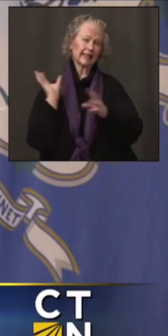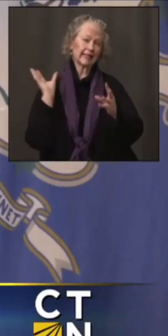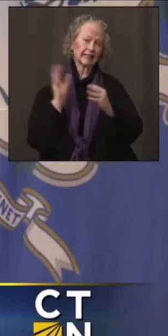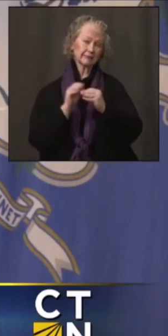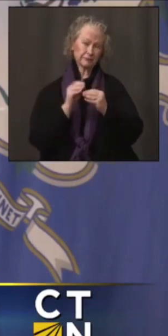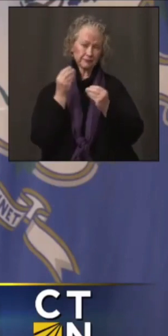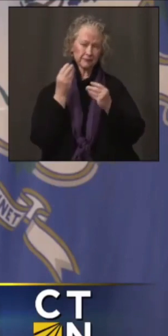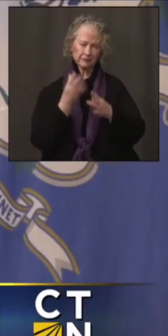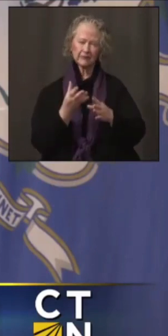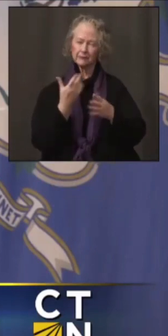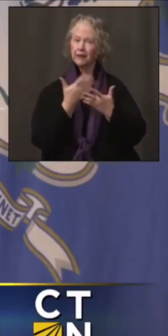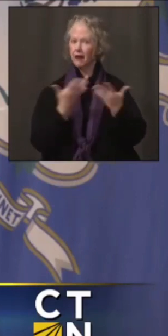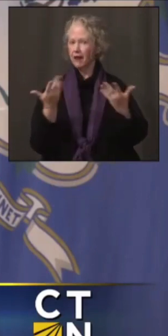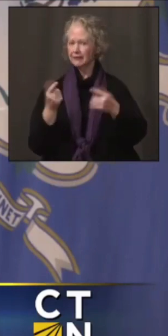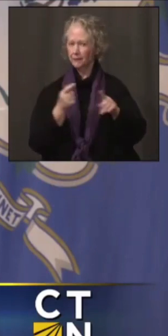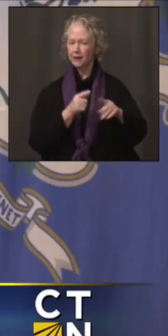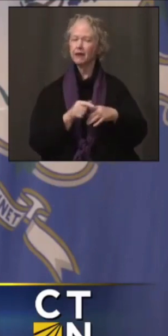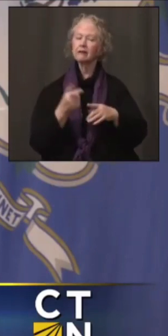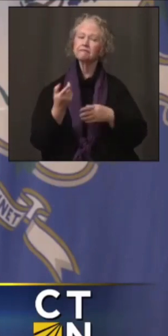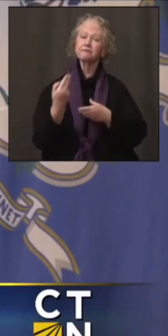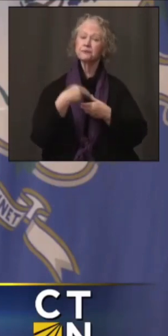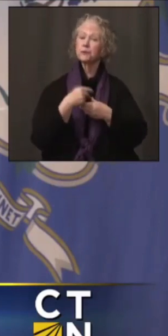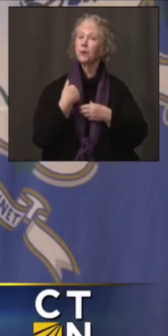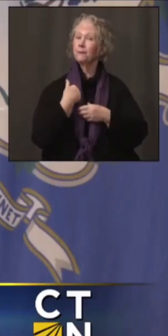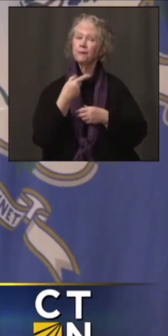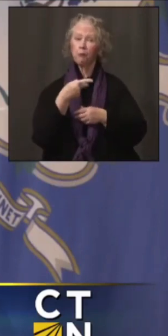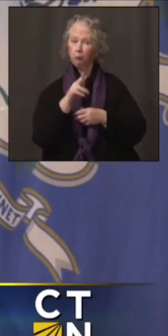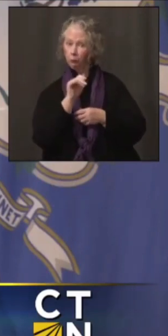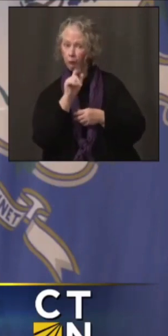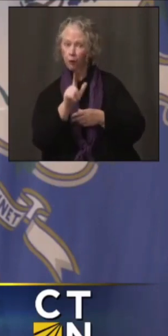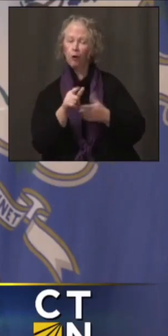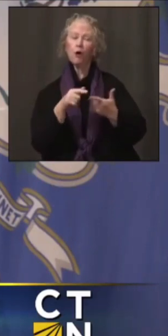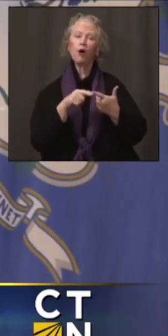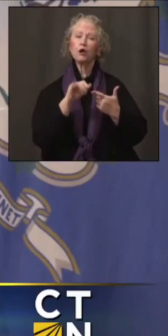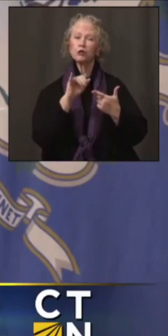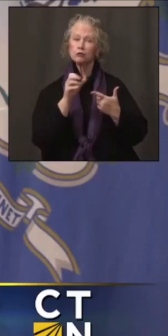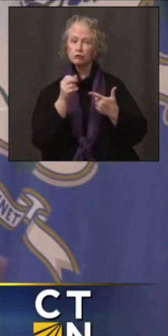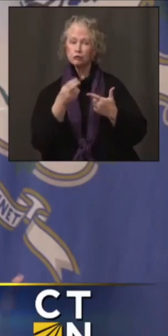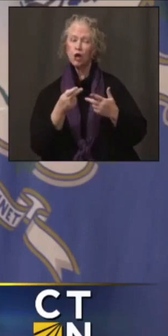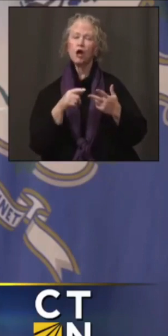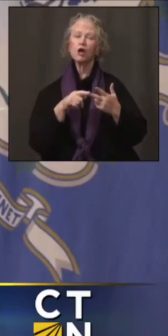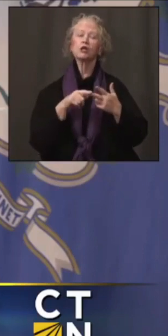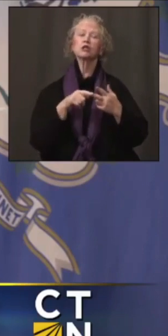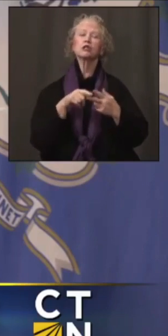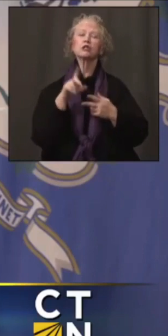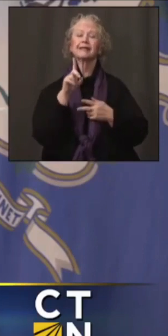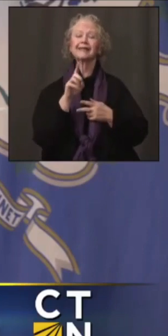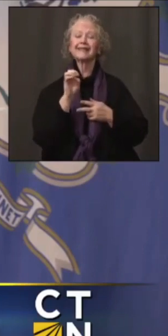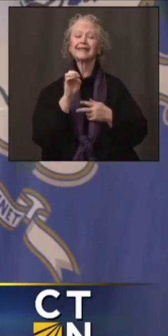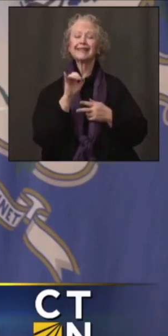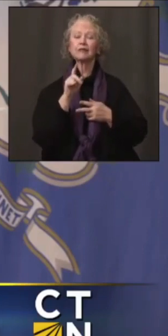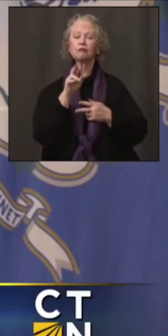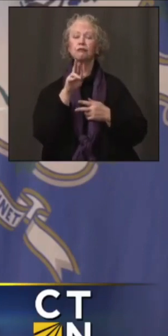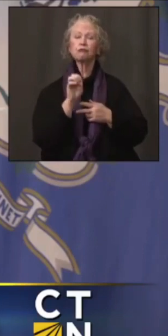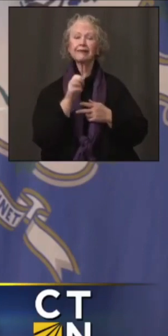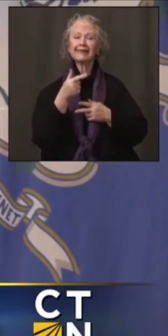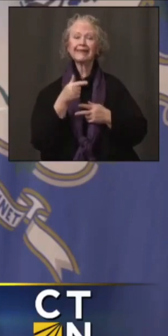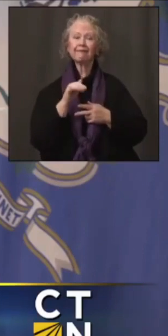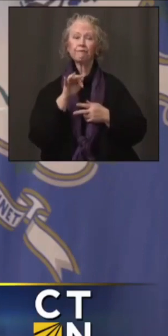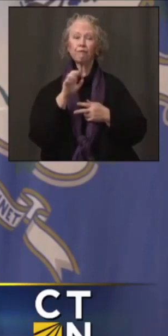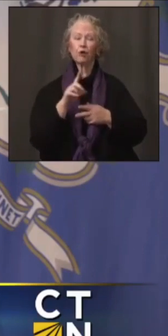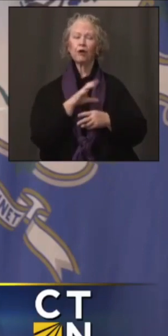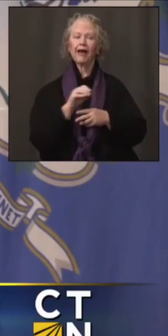And I'm joined, of course, by Paul and Josh and Deirdre Gifford and Reg Eady, as you know, are chairpeople of our